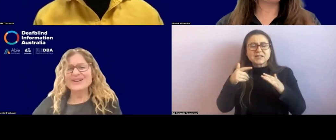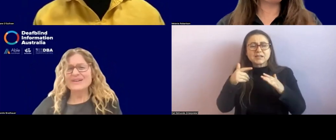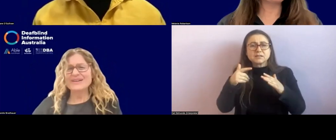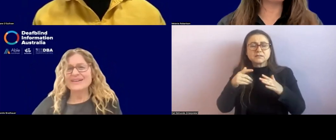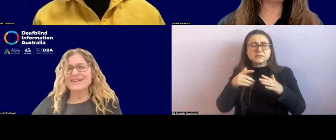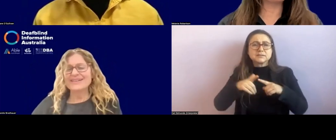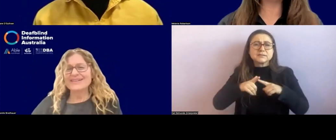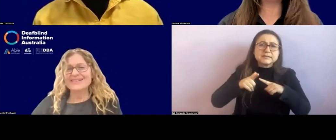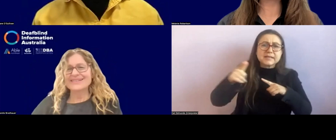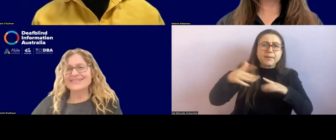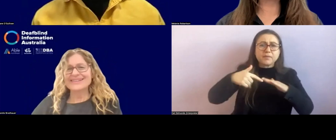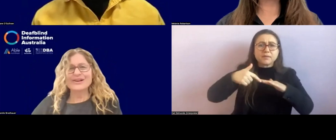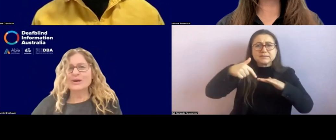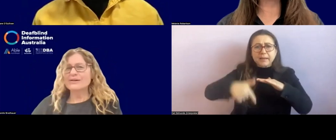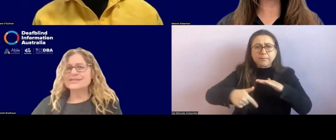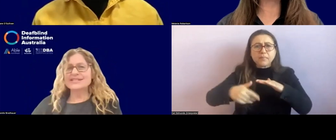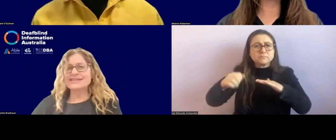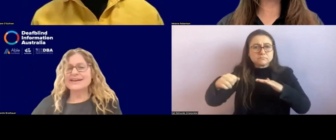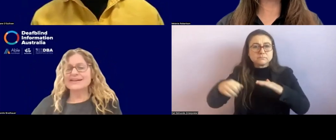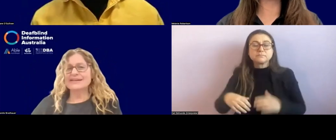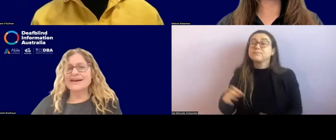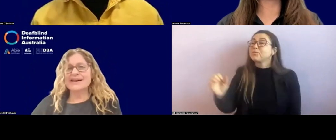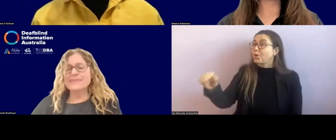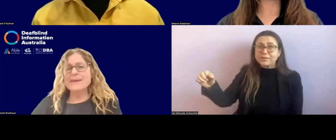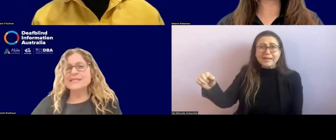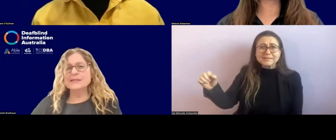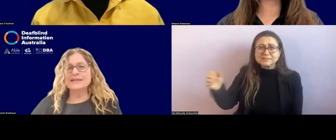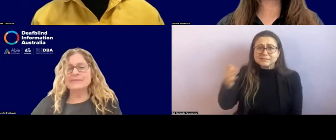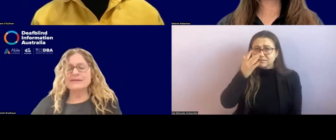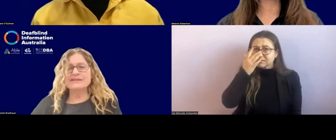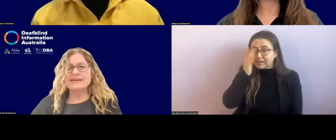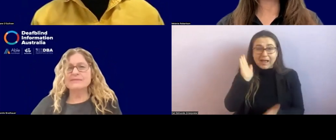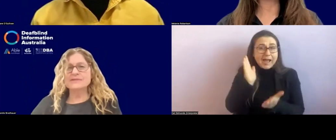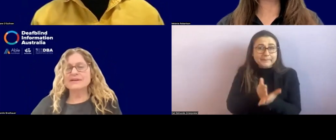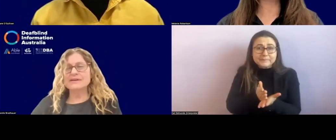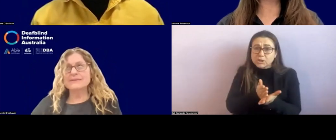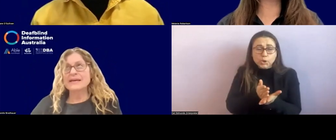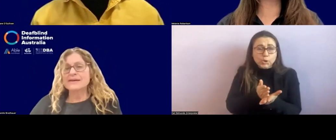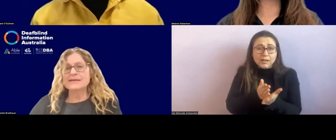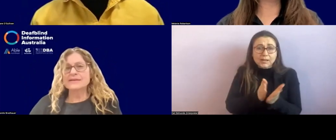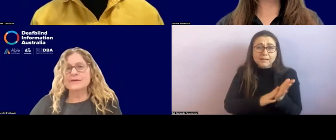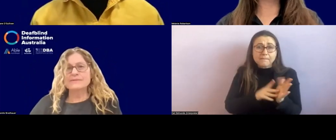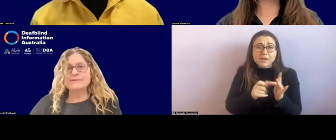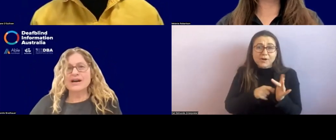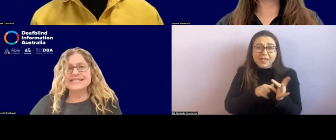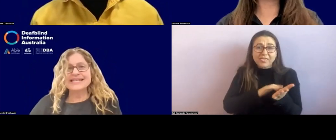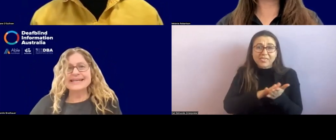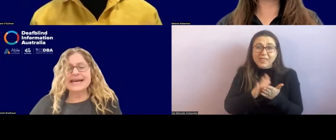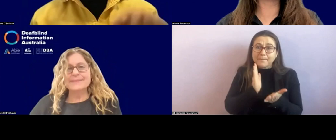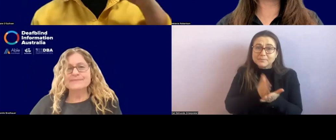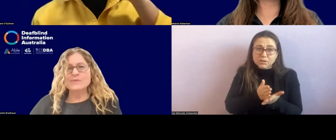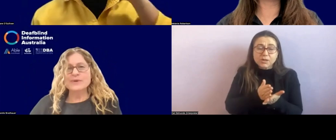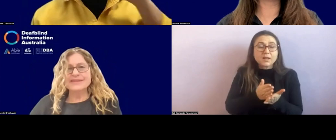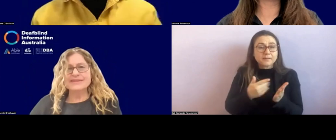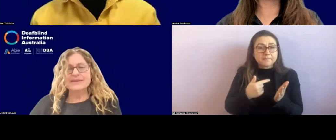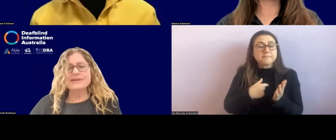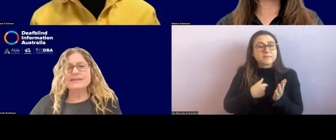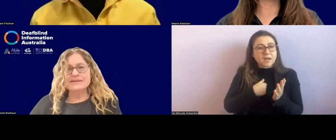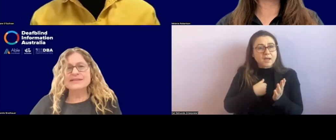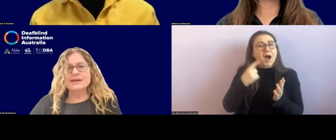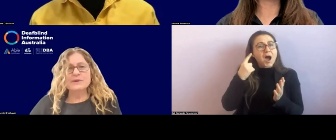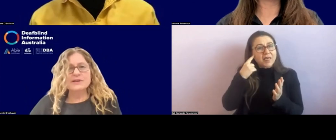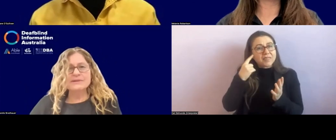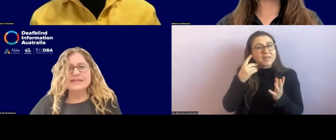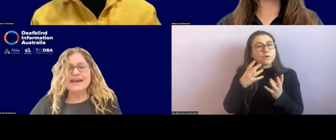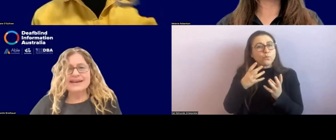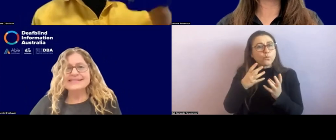et cetera. Yeah. Oh, just saying, um, absolutely Meredith. And also, you know, I see, um, with, with